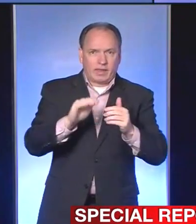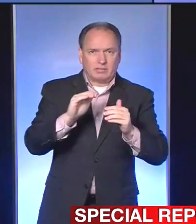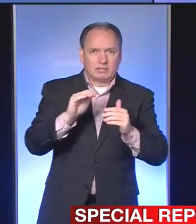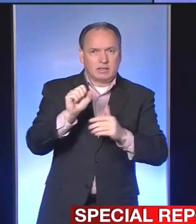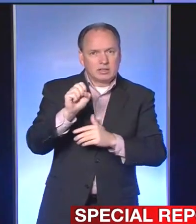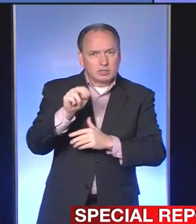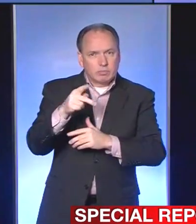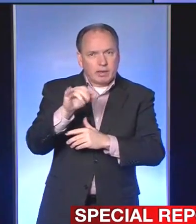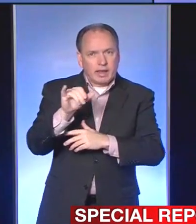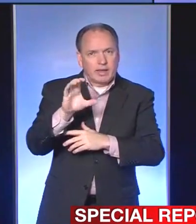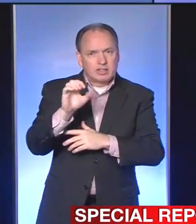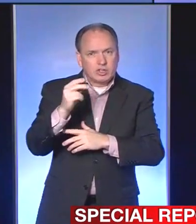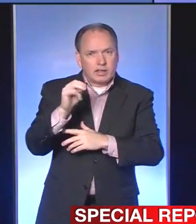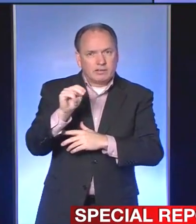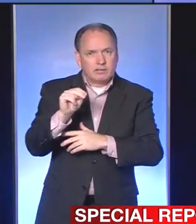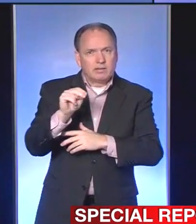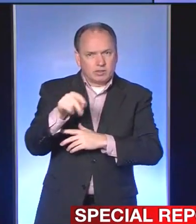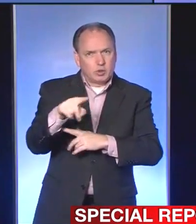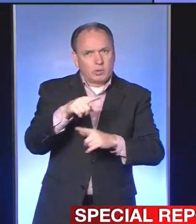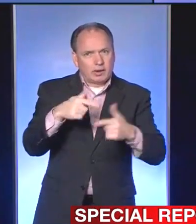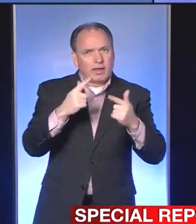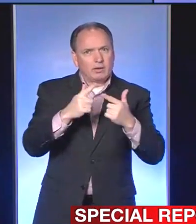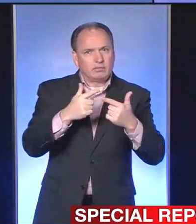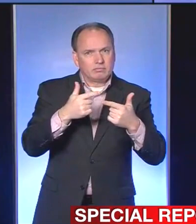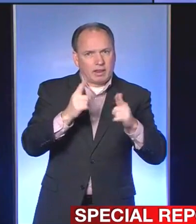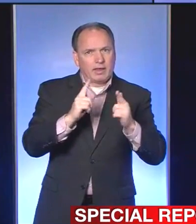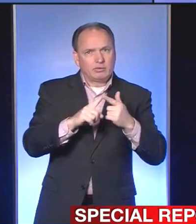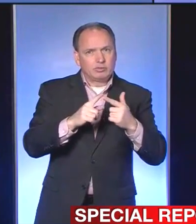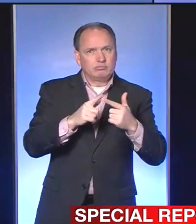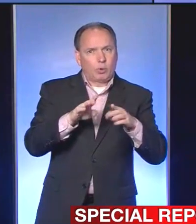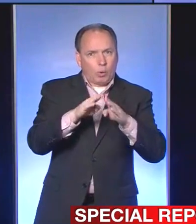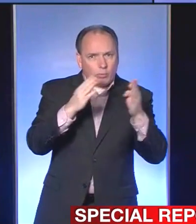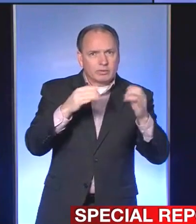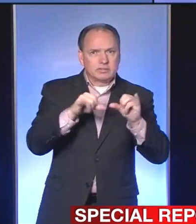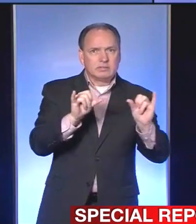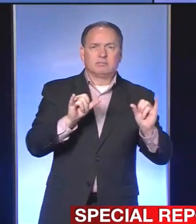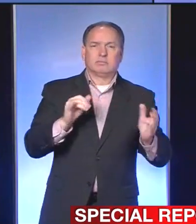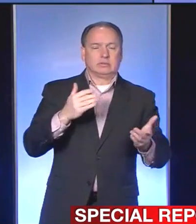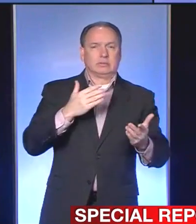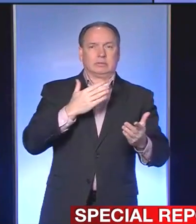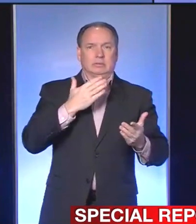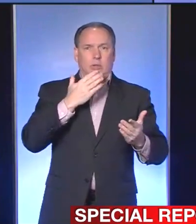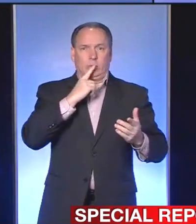chain, that you were actually allowed to keep on working. So I don't really have a good answer for you.